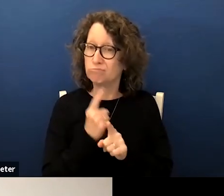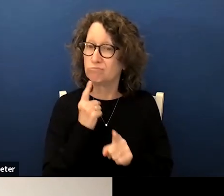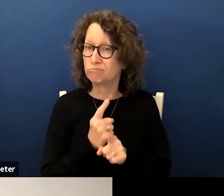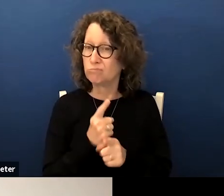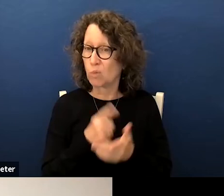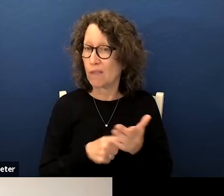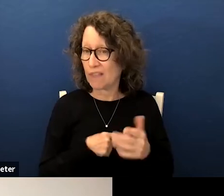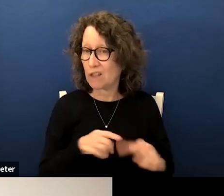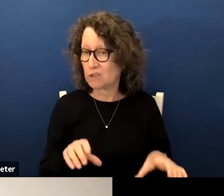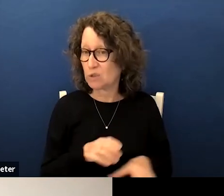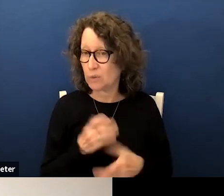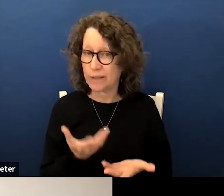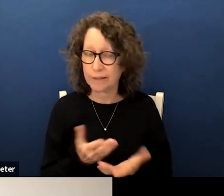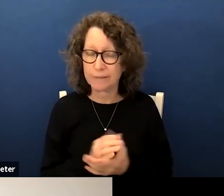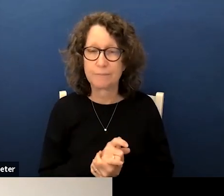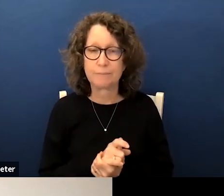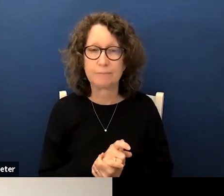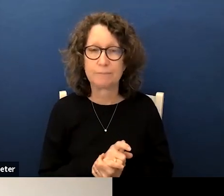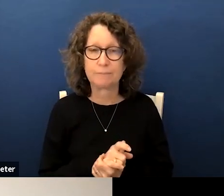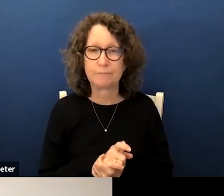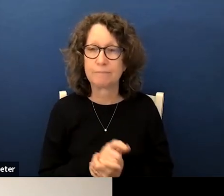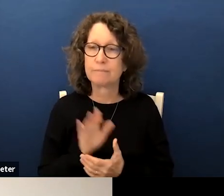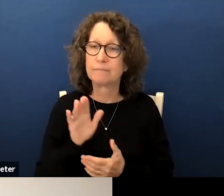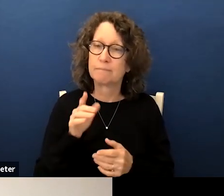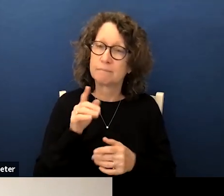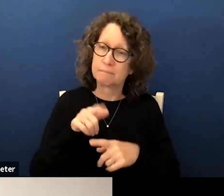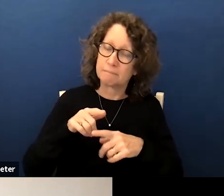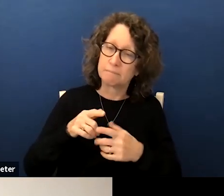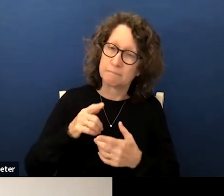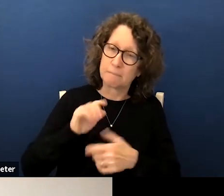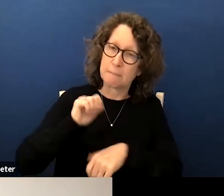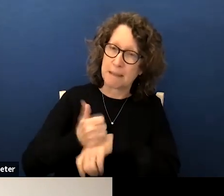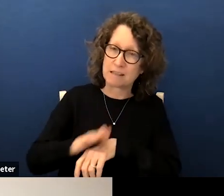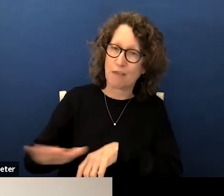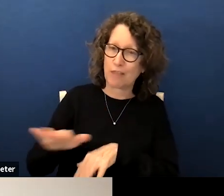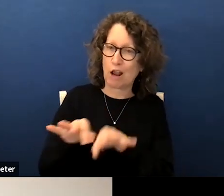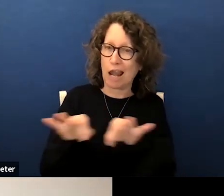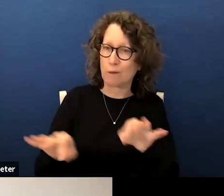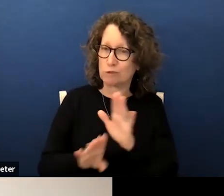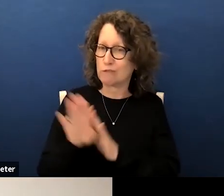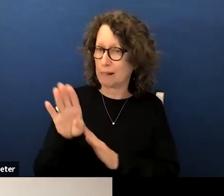on as per their language development level